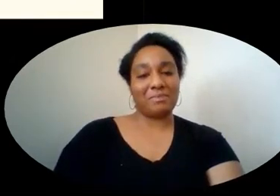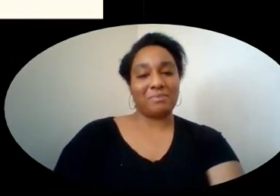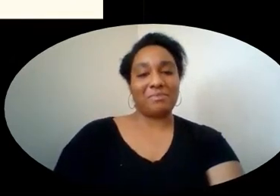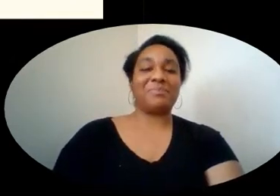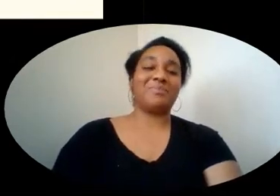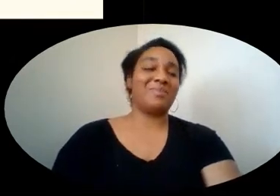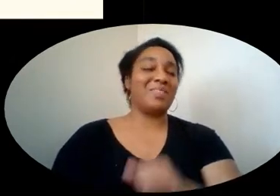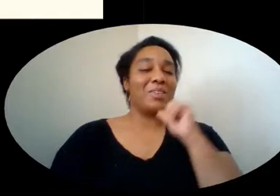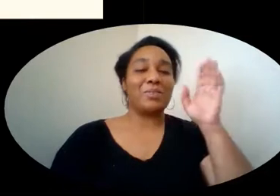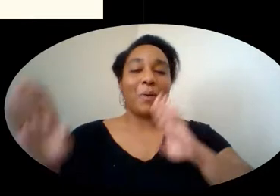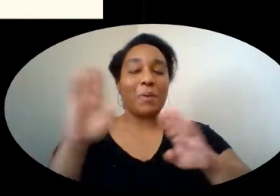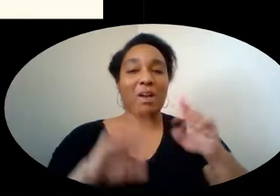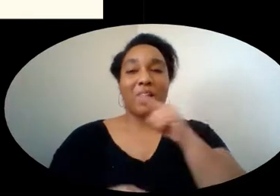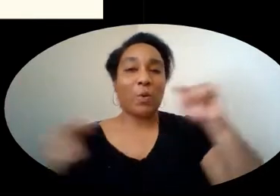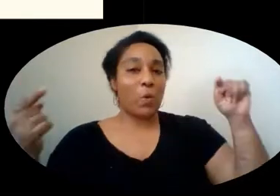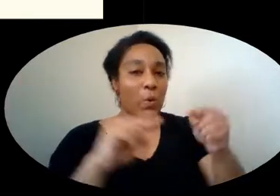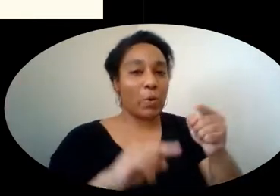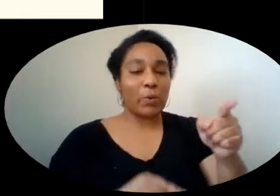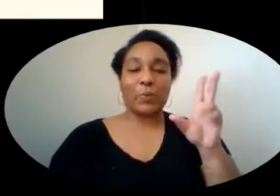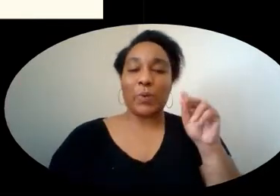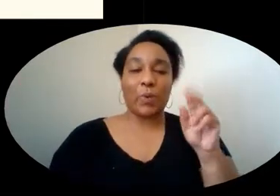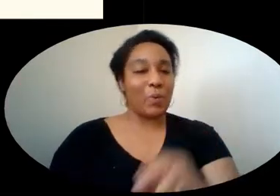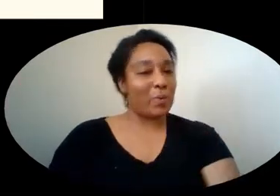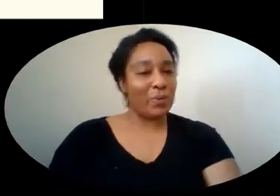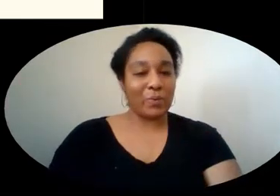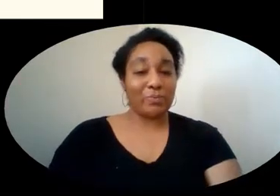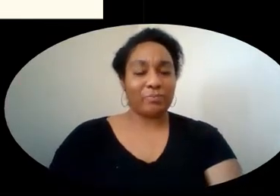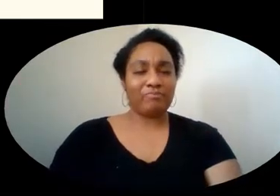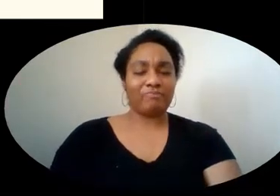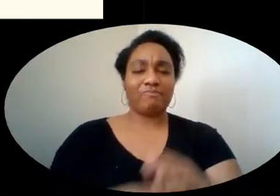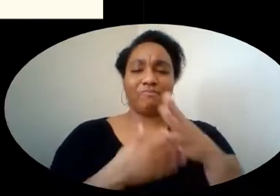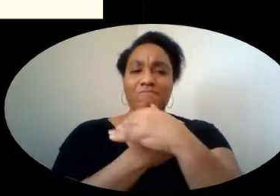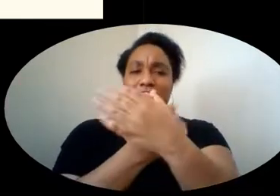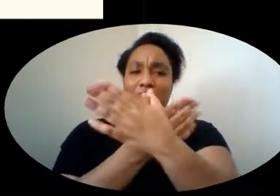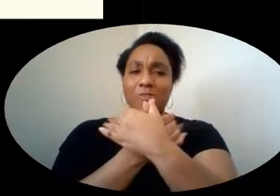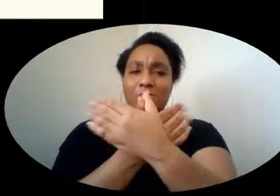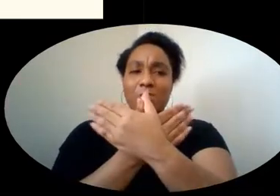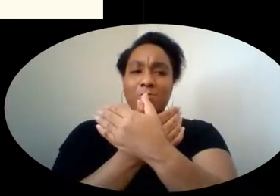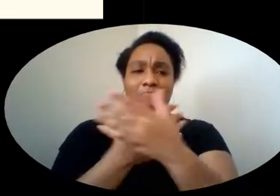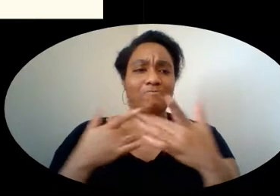Don't worry, Moby. It's not going to hurt you. What are butterflies?